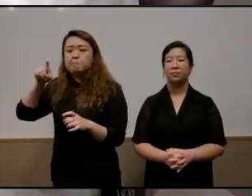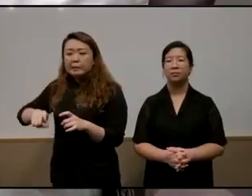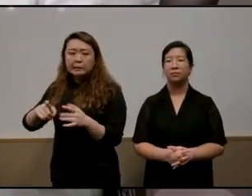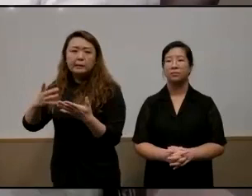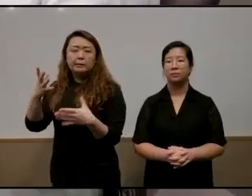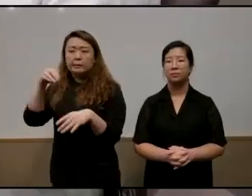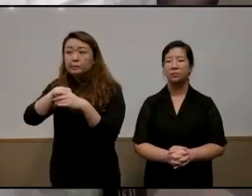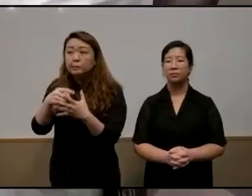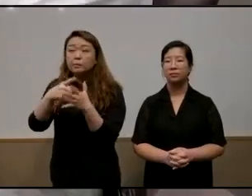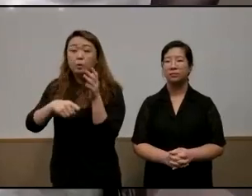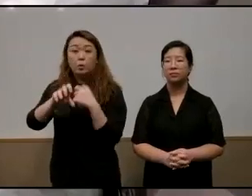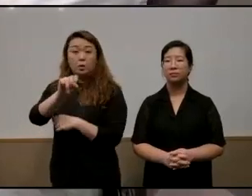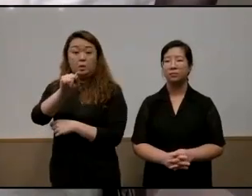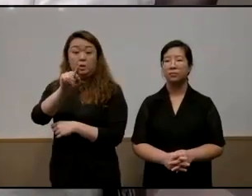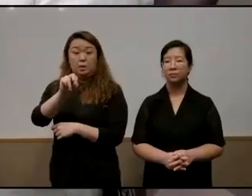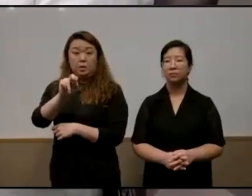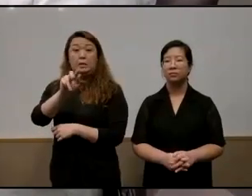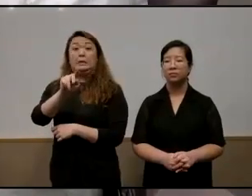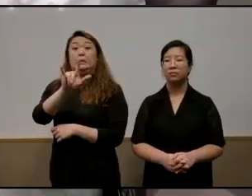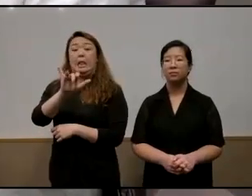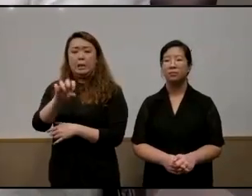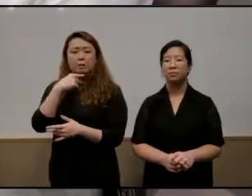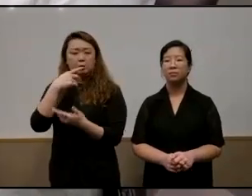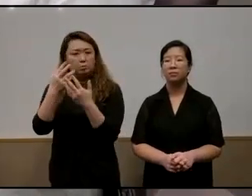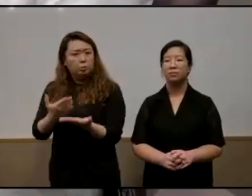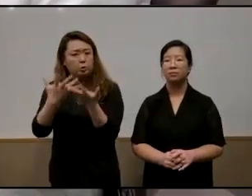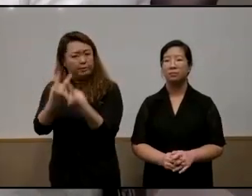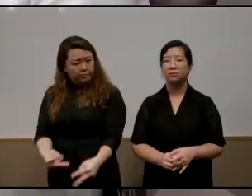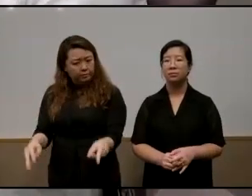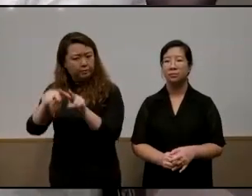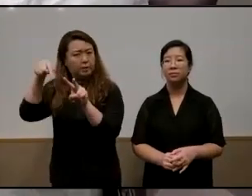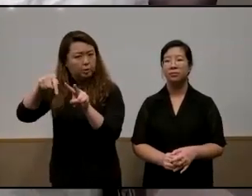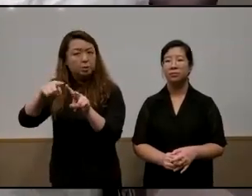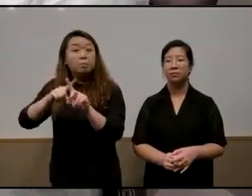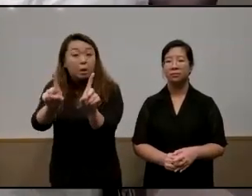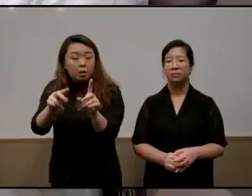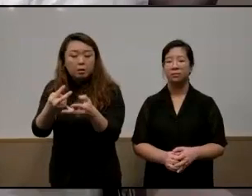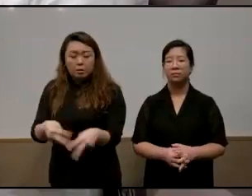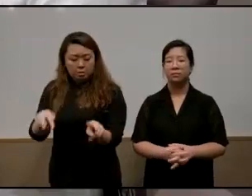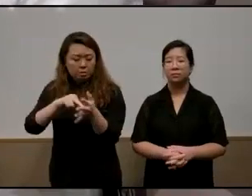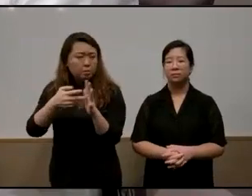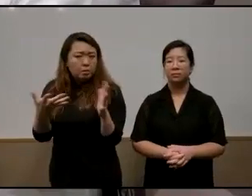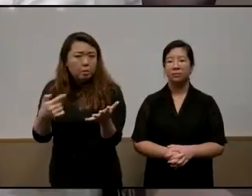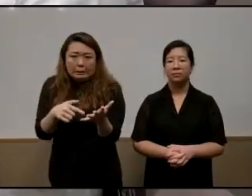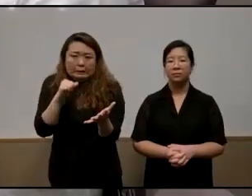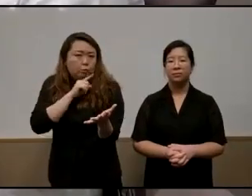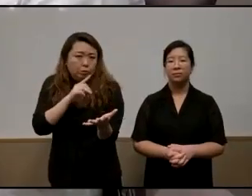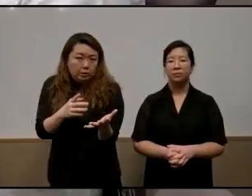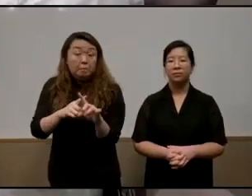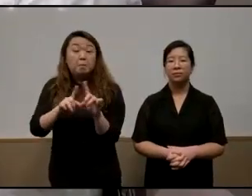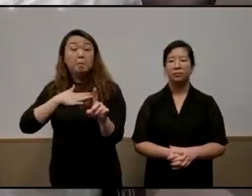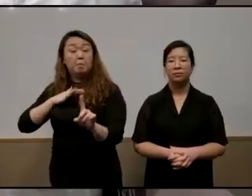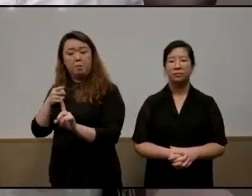as sanly suggest suggested values but i'm not sure about what values mean but my point is